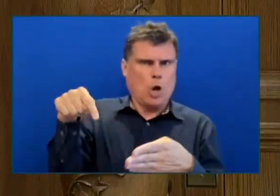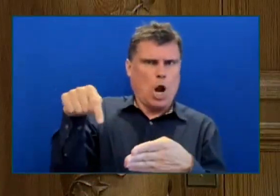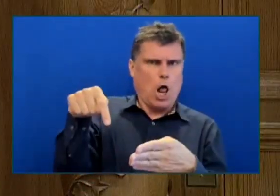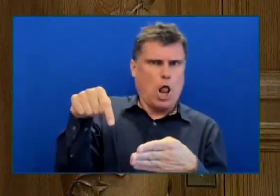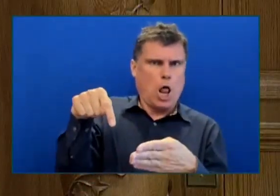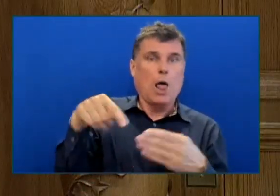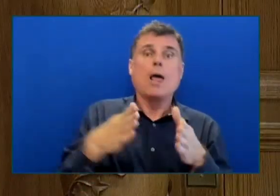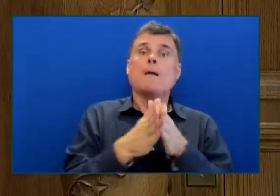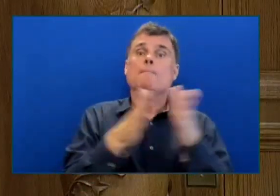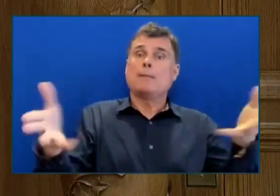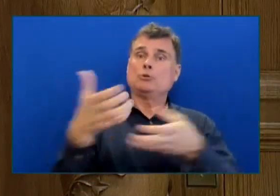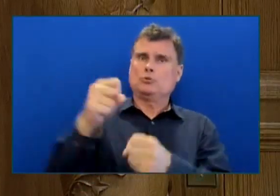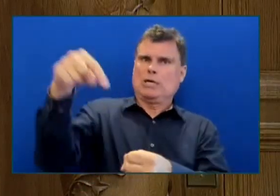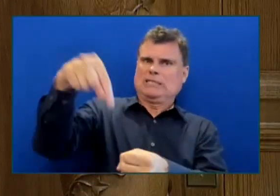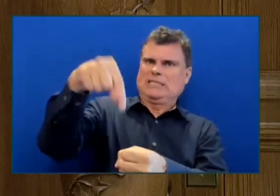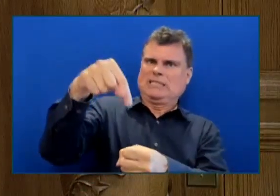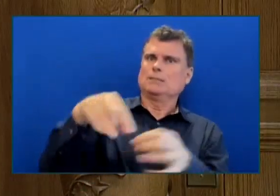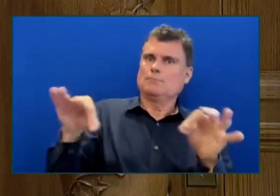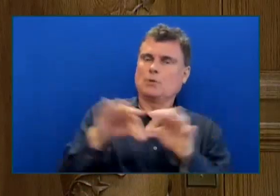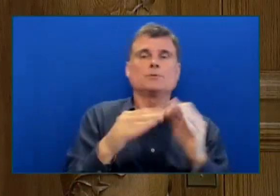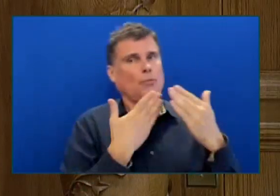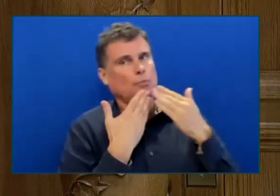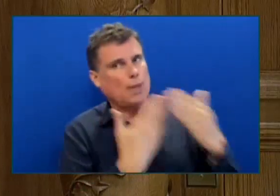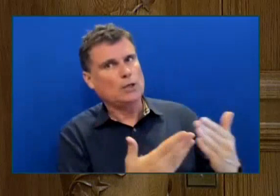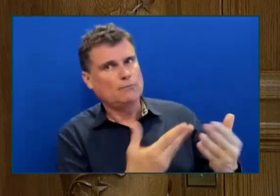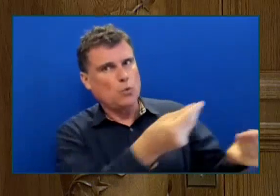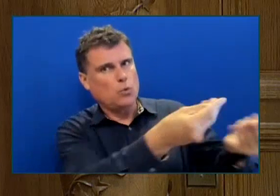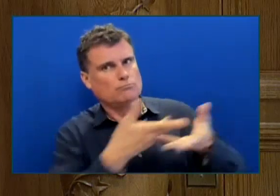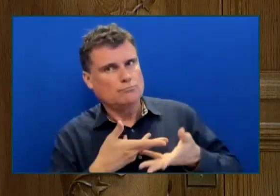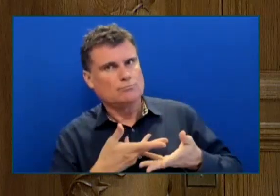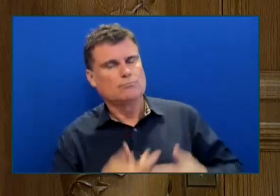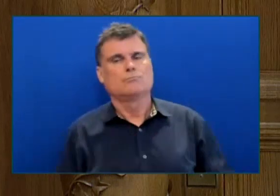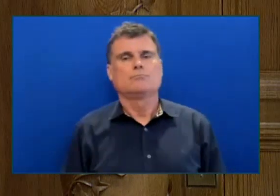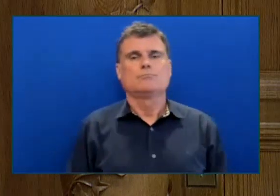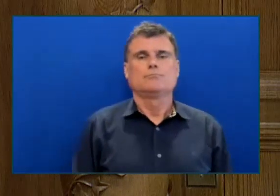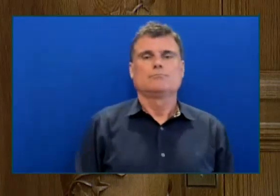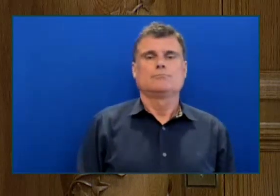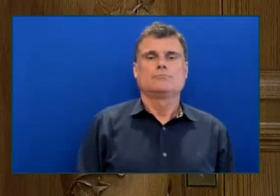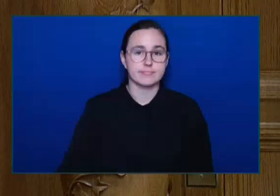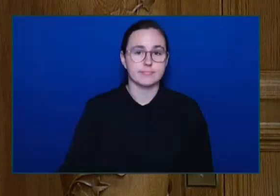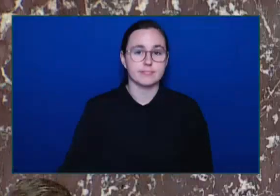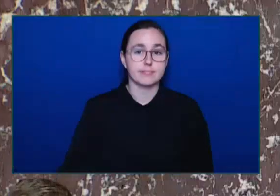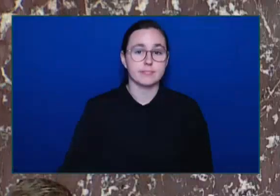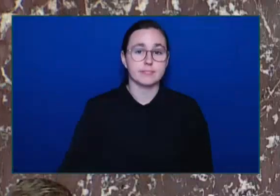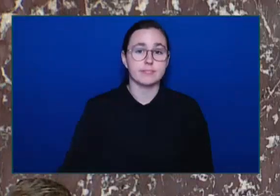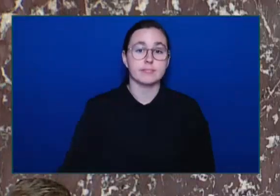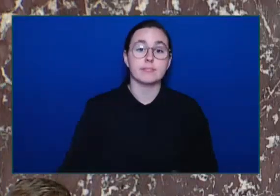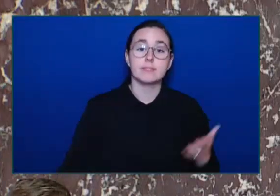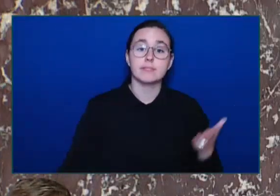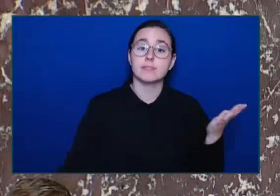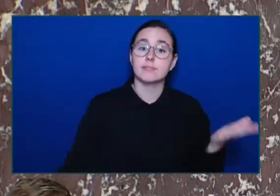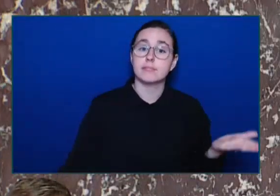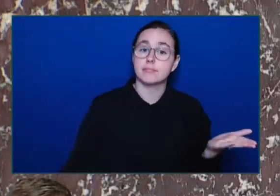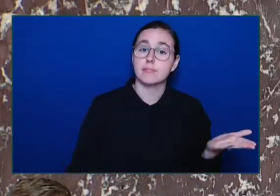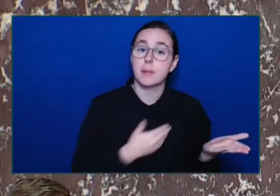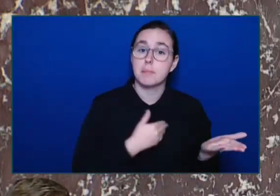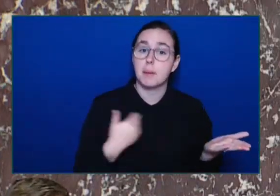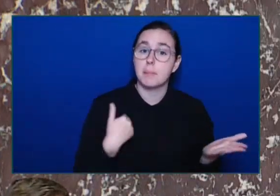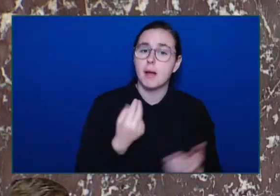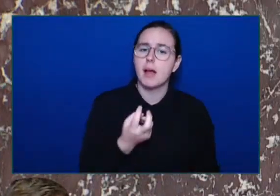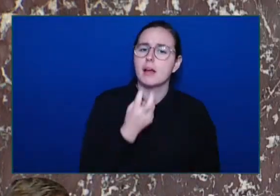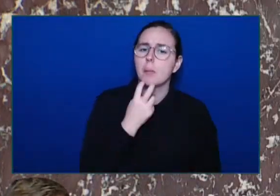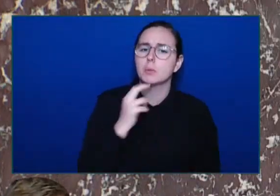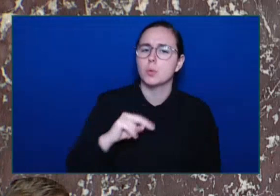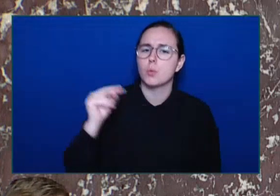Member for Kamalus, North Thompson Thank you, Mr. Speaker Well, earlier today the Premier said Well, he didn't involve himself on the